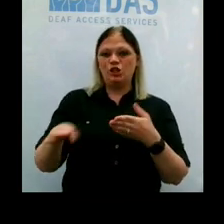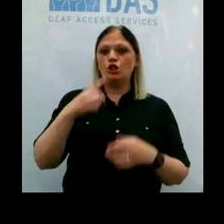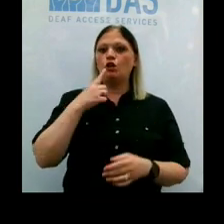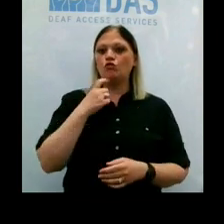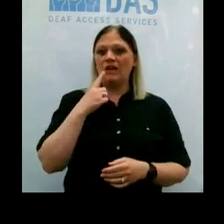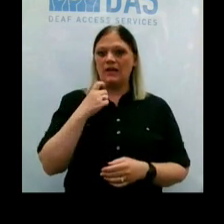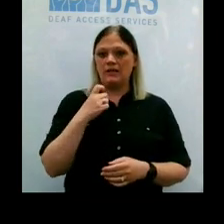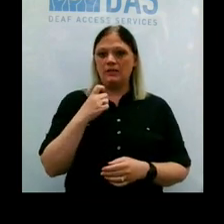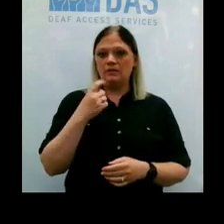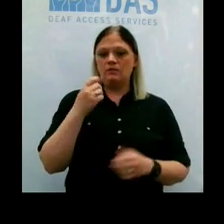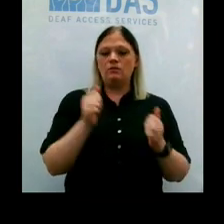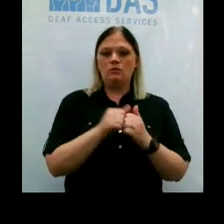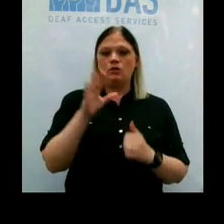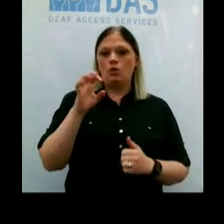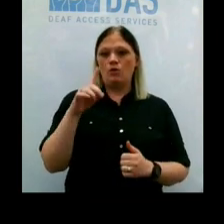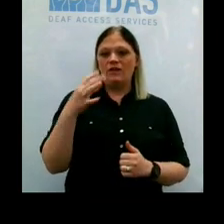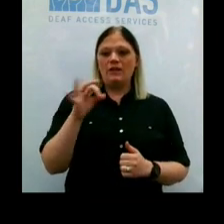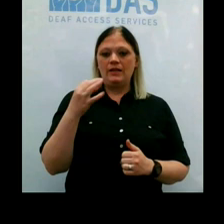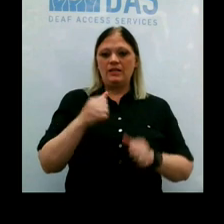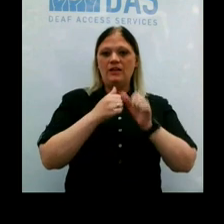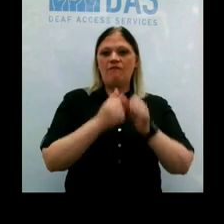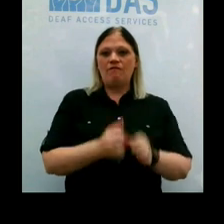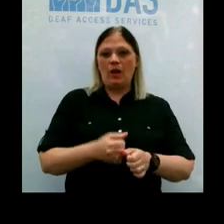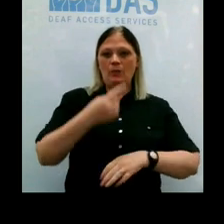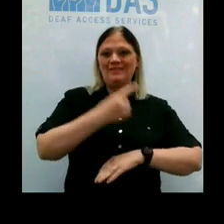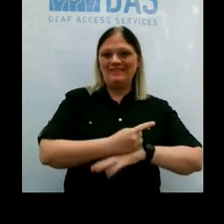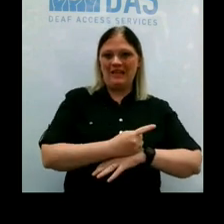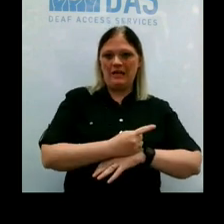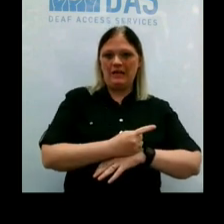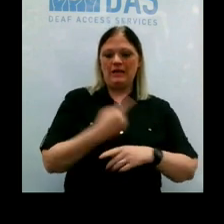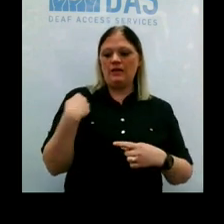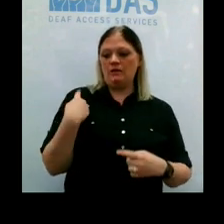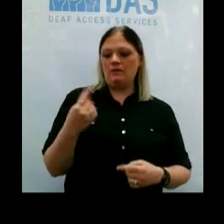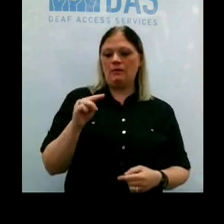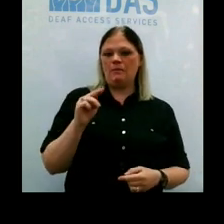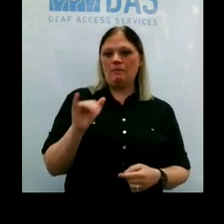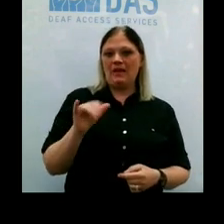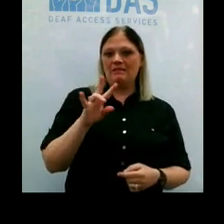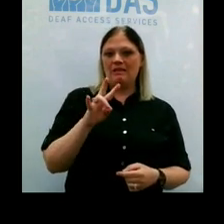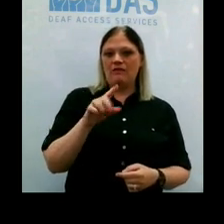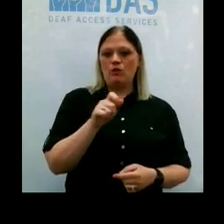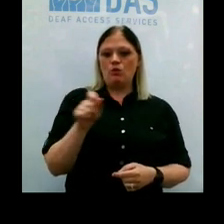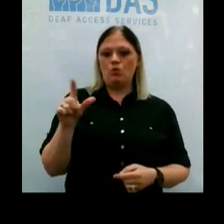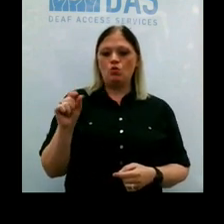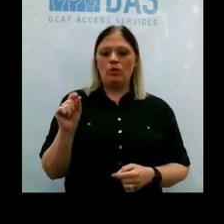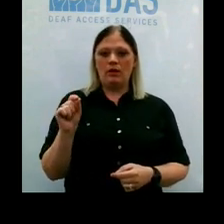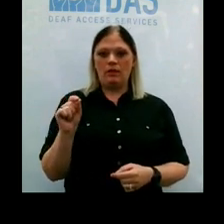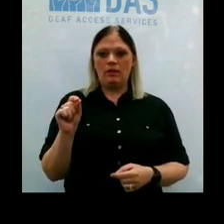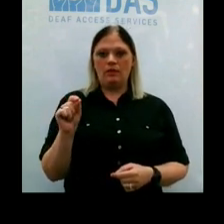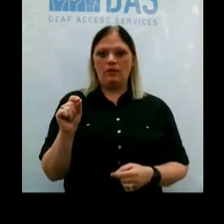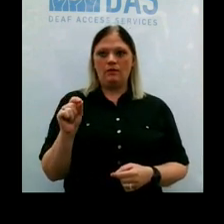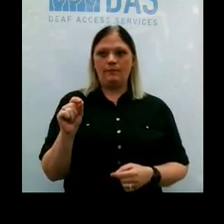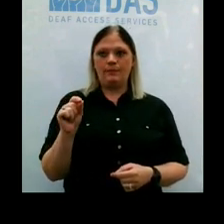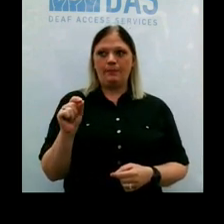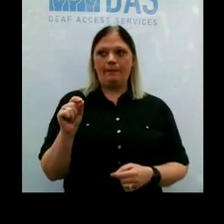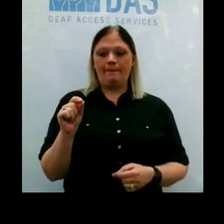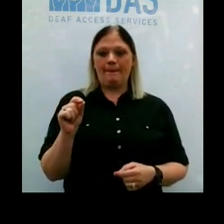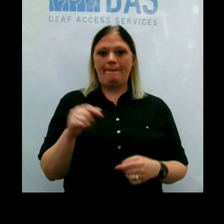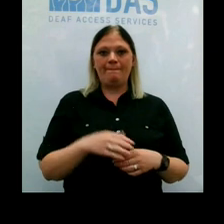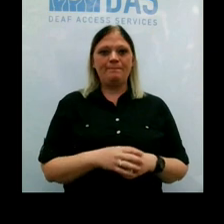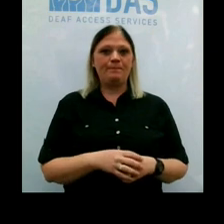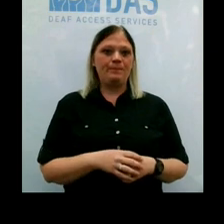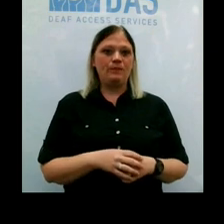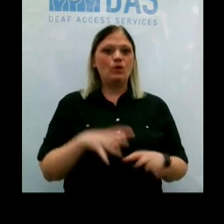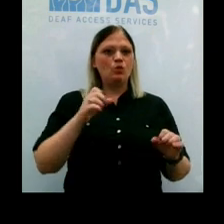for COVID-19 by day from May 7th until May 20th. And so you can see, you know, on the